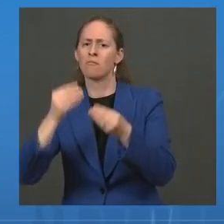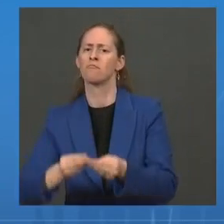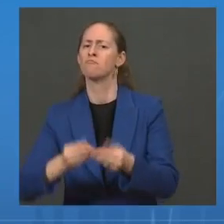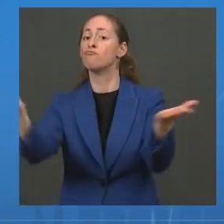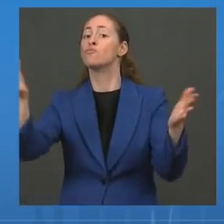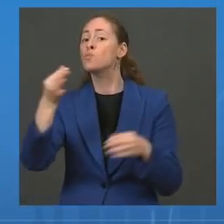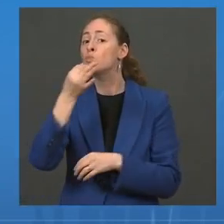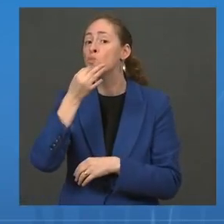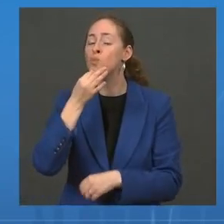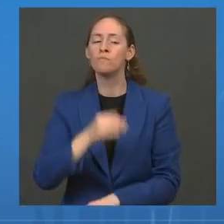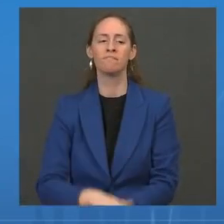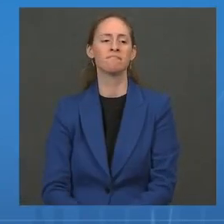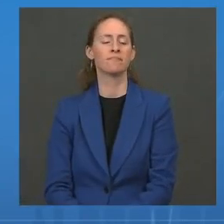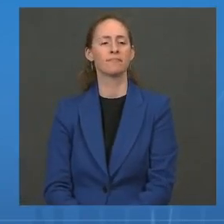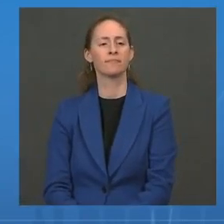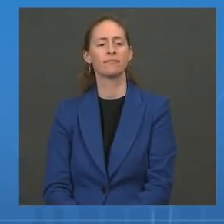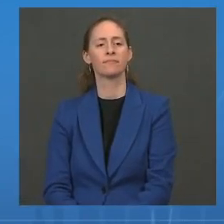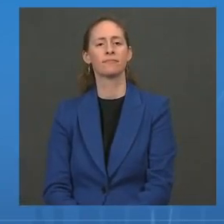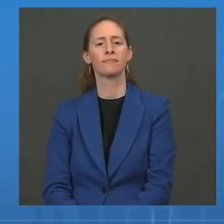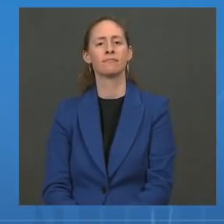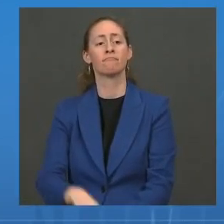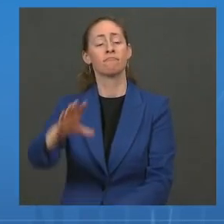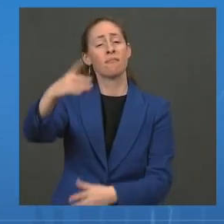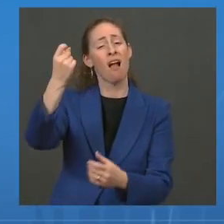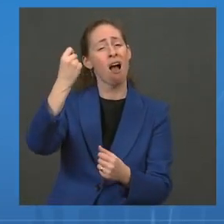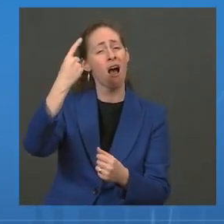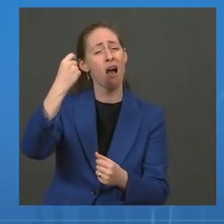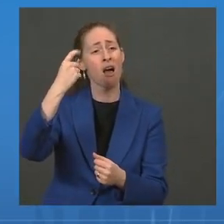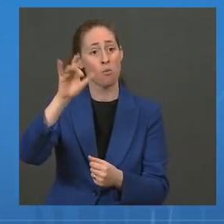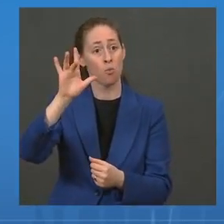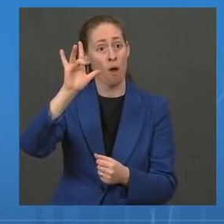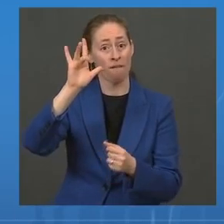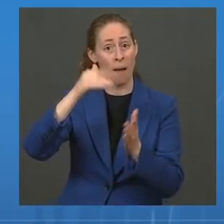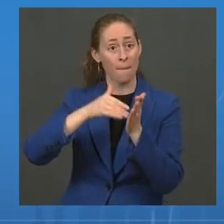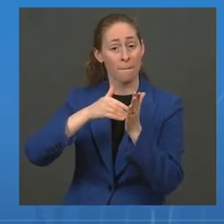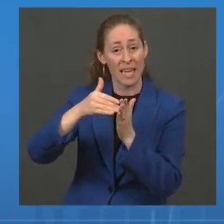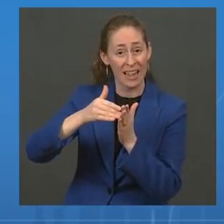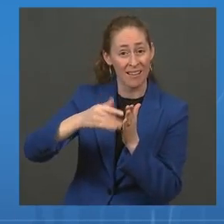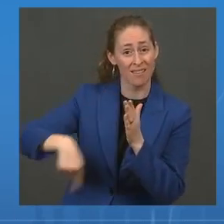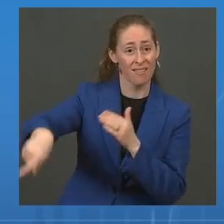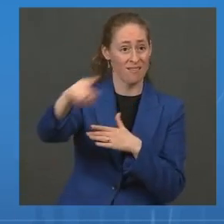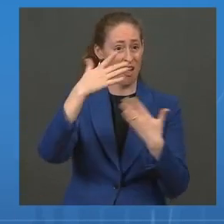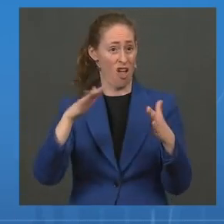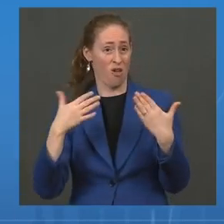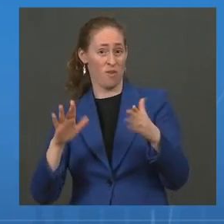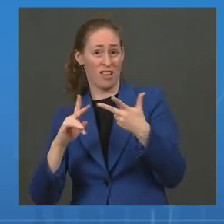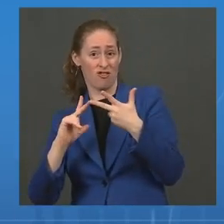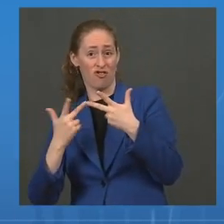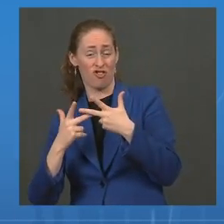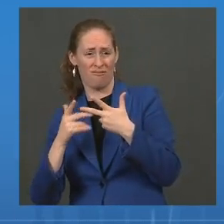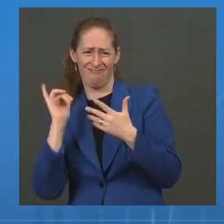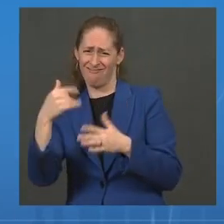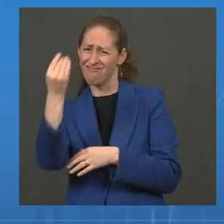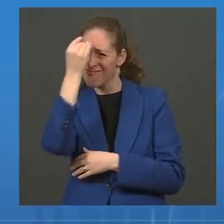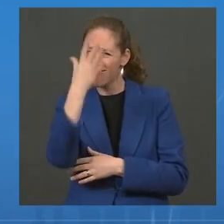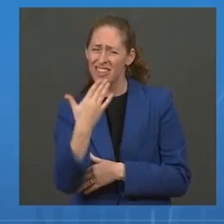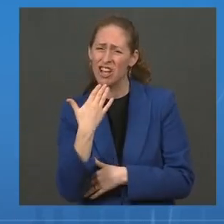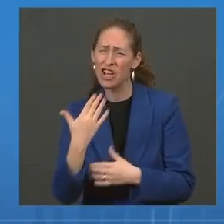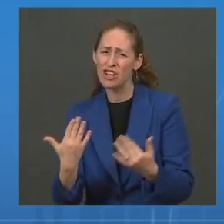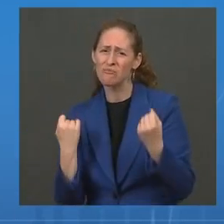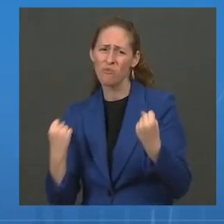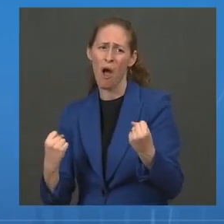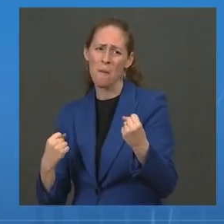million Americans have rolled up their sleeve and gotten a booster, and that's clearly a very strong start to the program for the